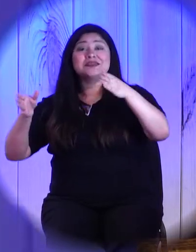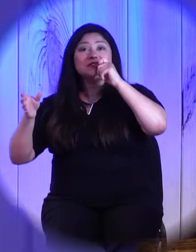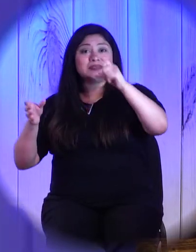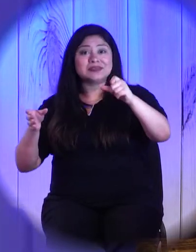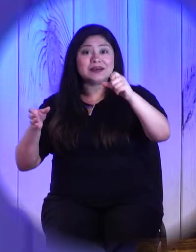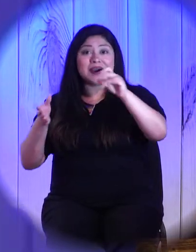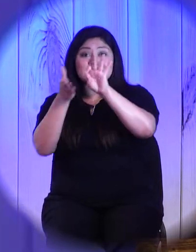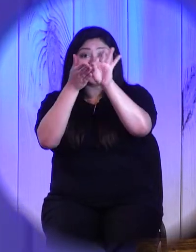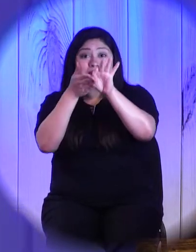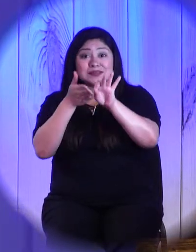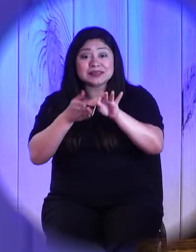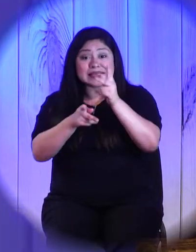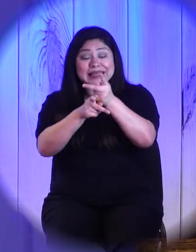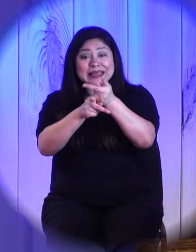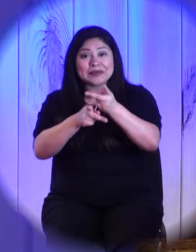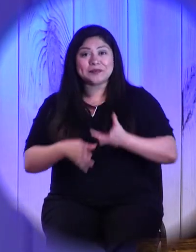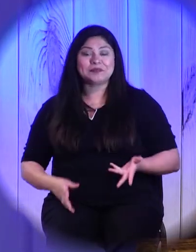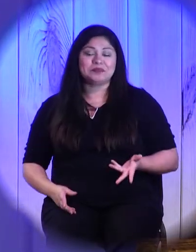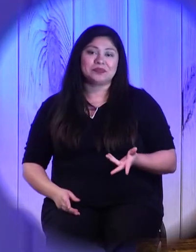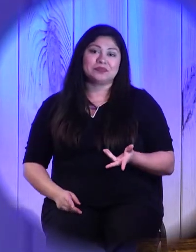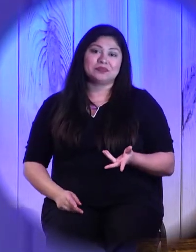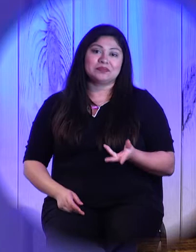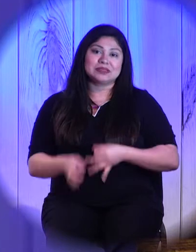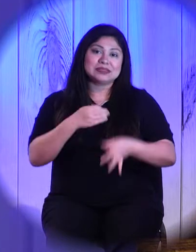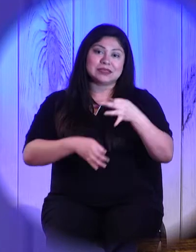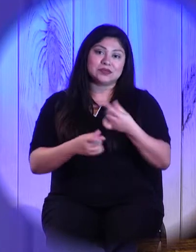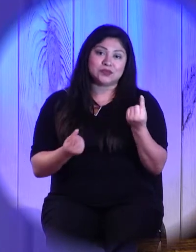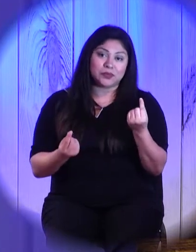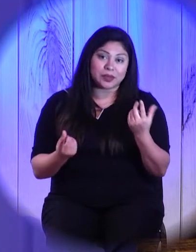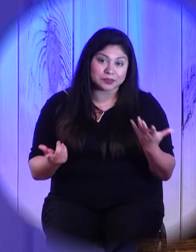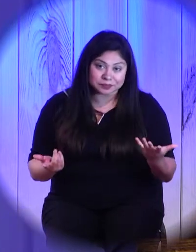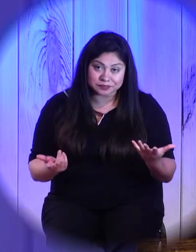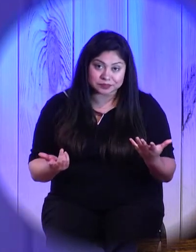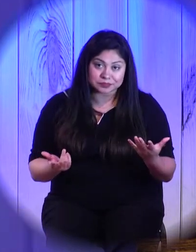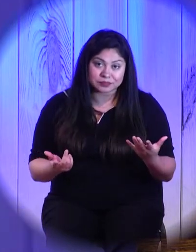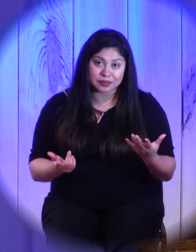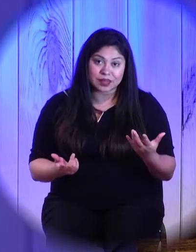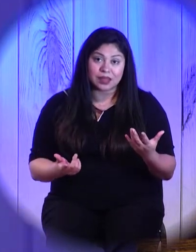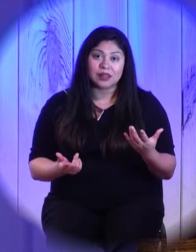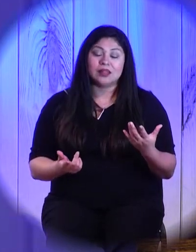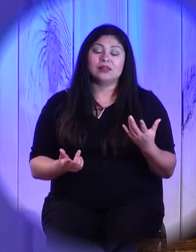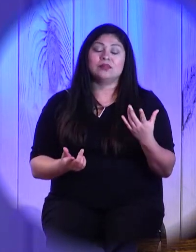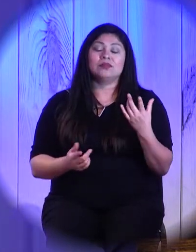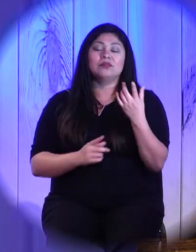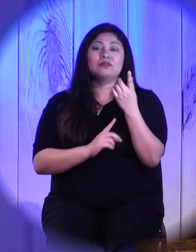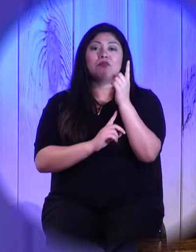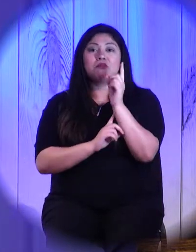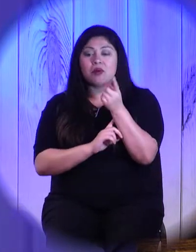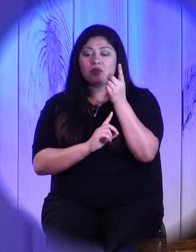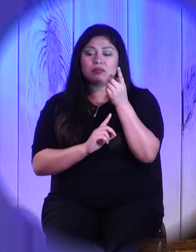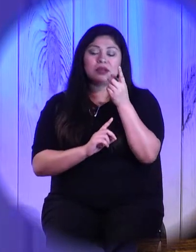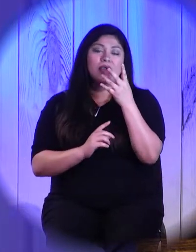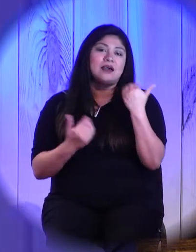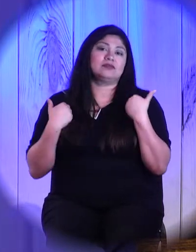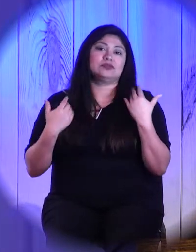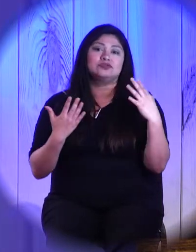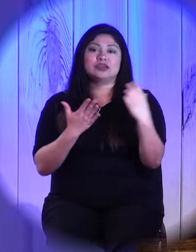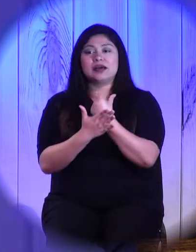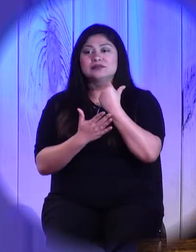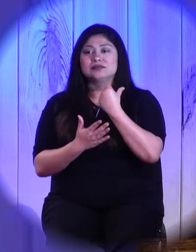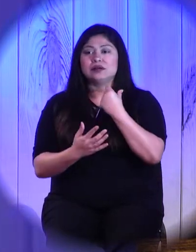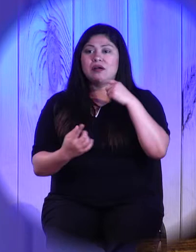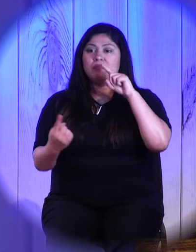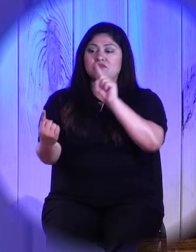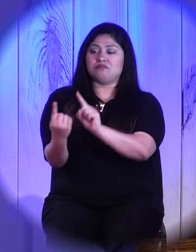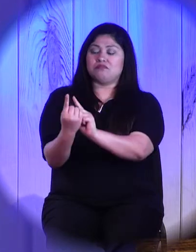Instead, he goes out and the moment he gets a chance, he finds a man who owes him a small amount of money. The